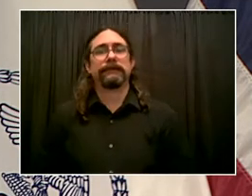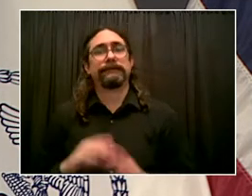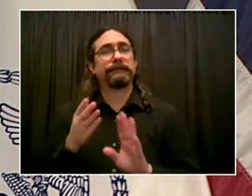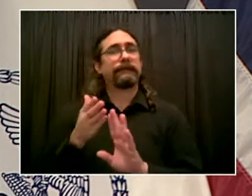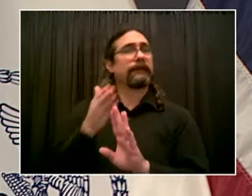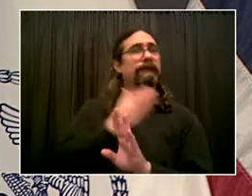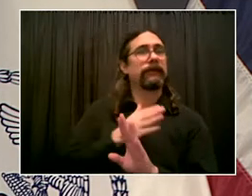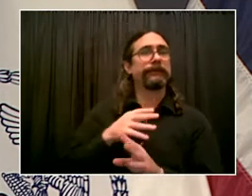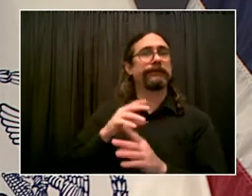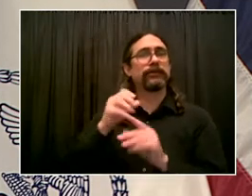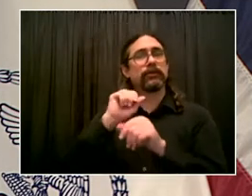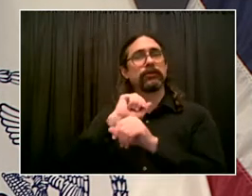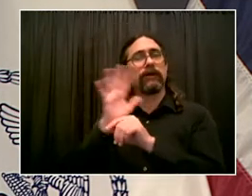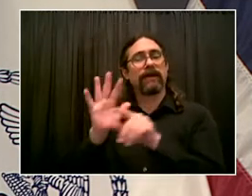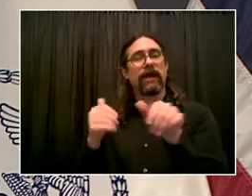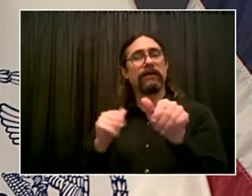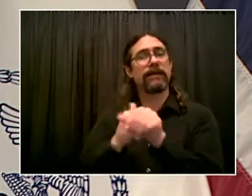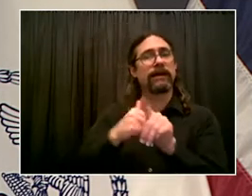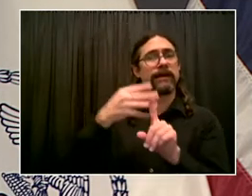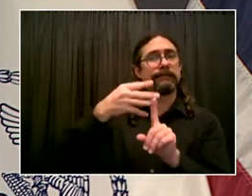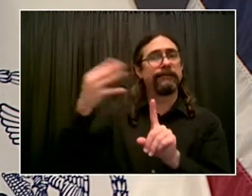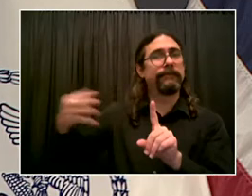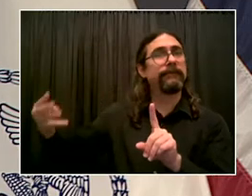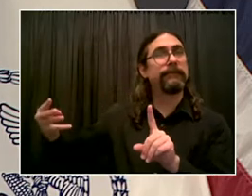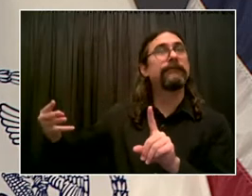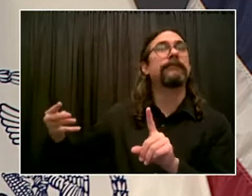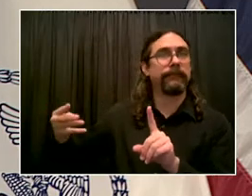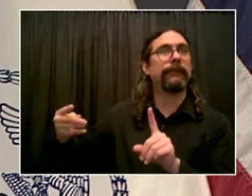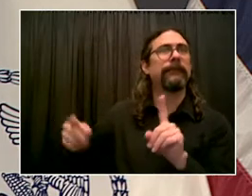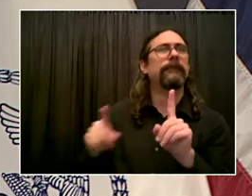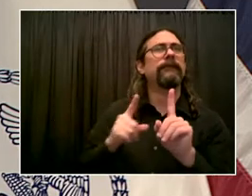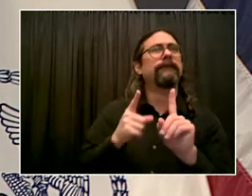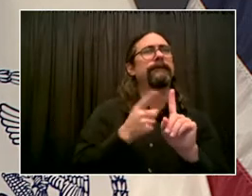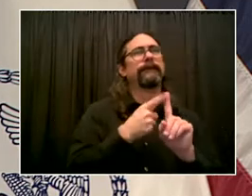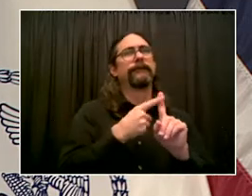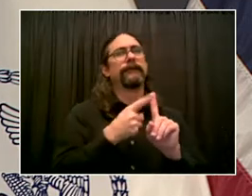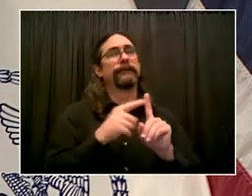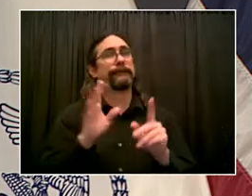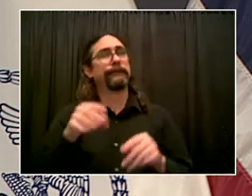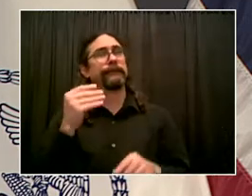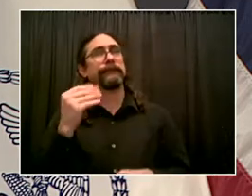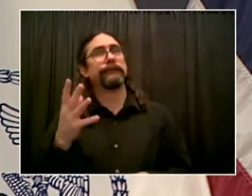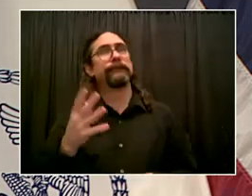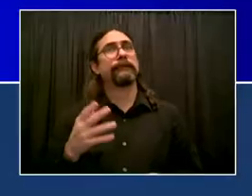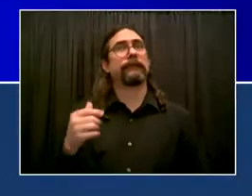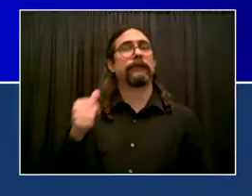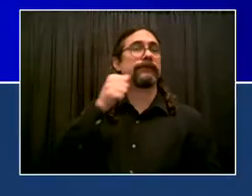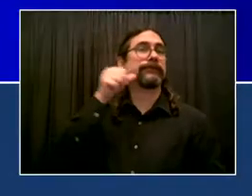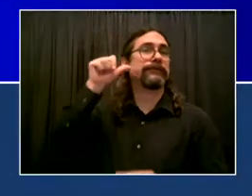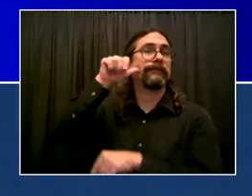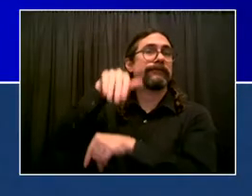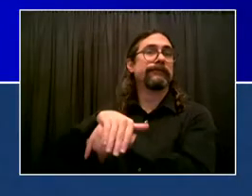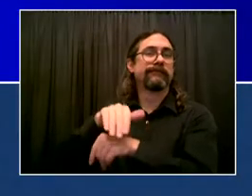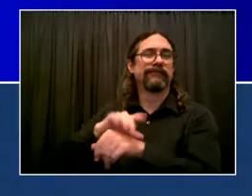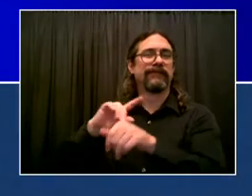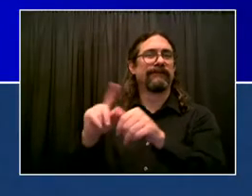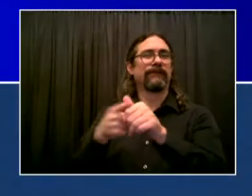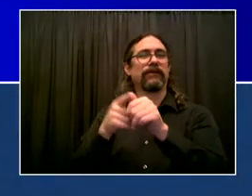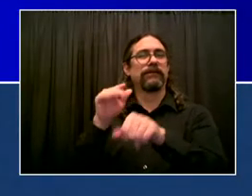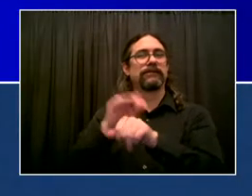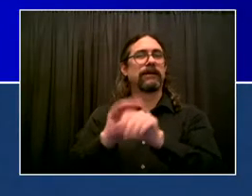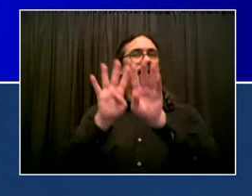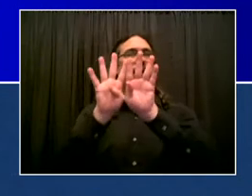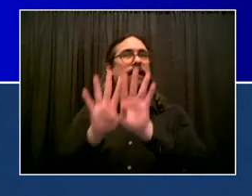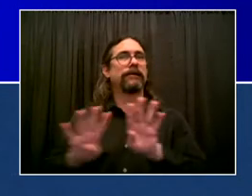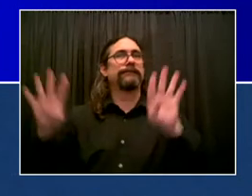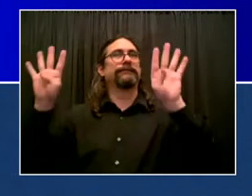very positive and very beautiful. Last night, of course, the first night of Hanukkah. And what a powerful message and one